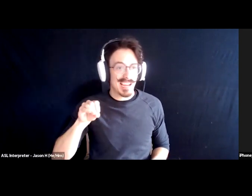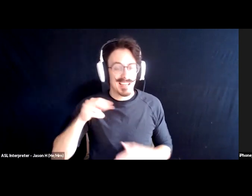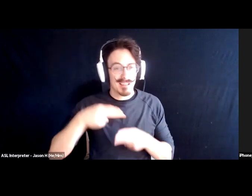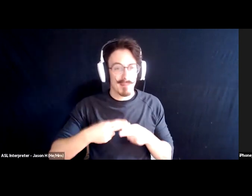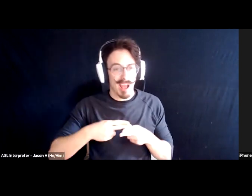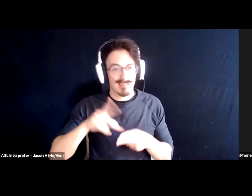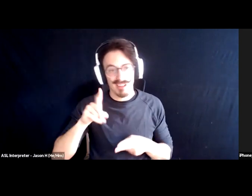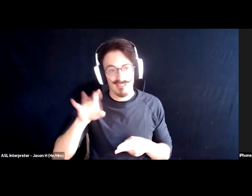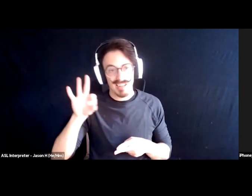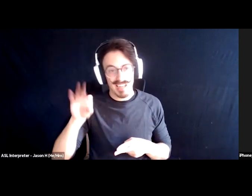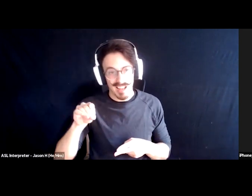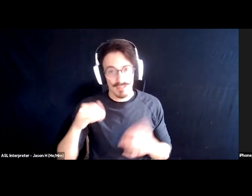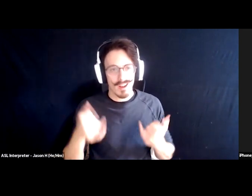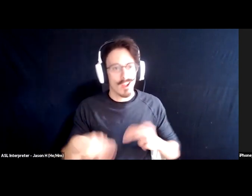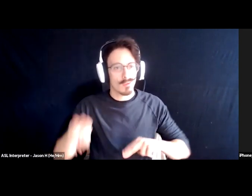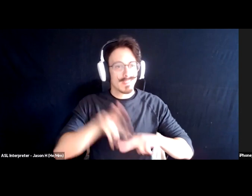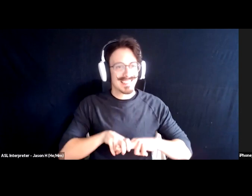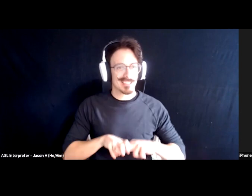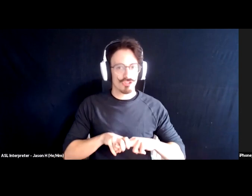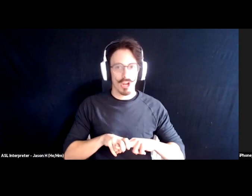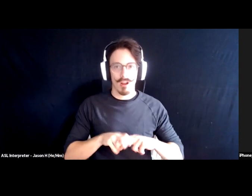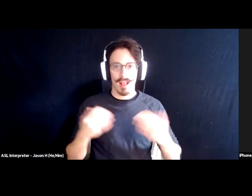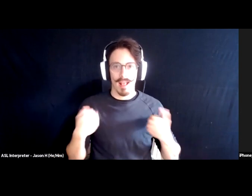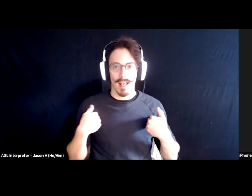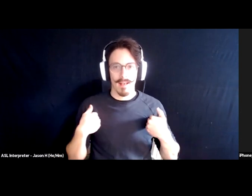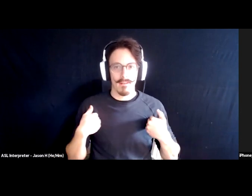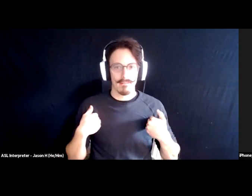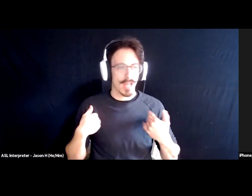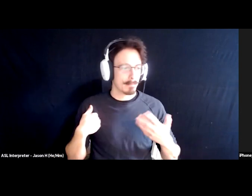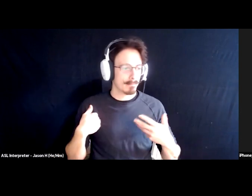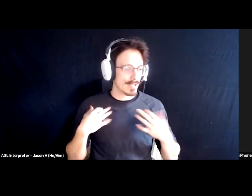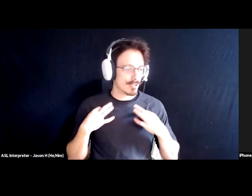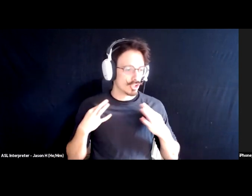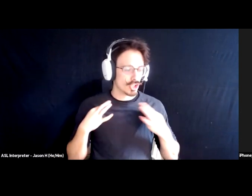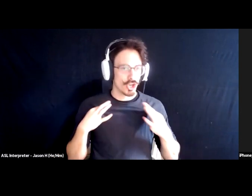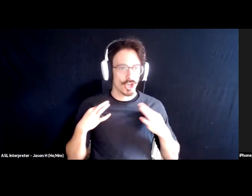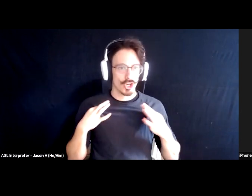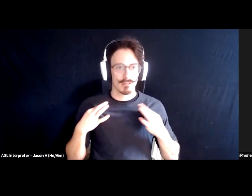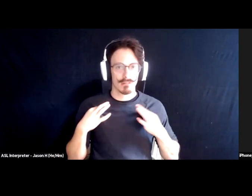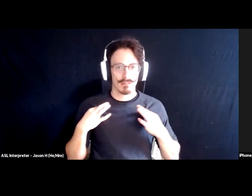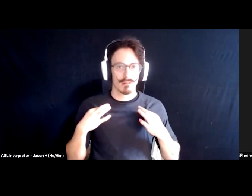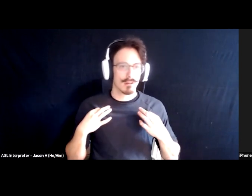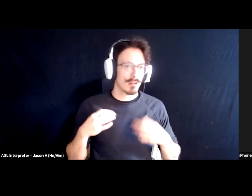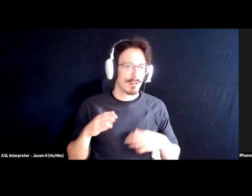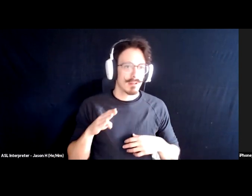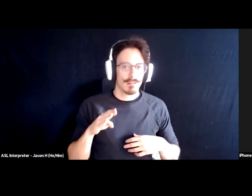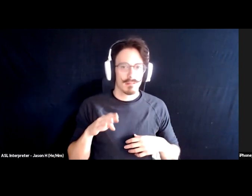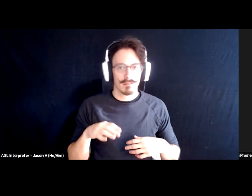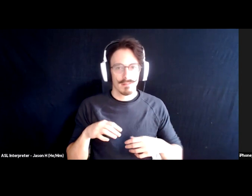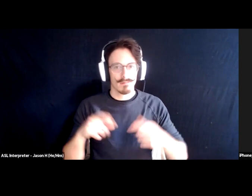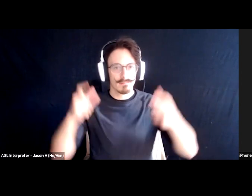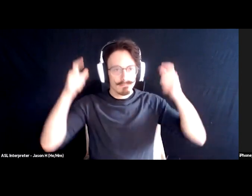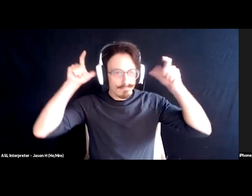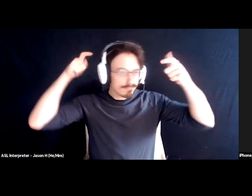and uh right now i'm sitting in a chair i've got a uh like a polyester shirt on cowboy hat a bunch of jewelry